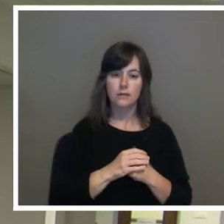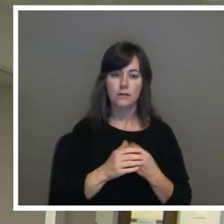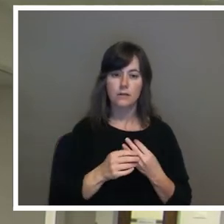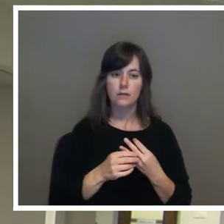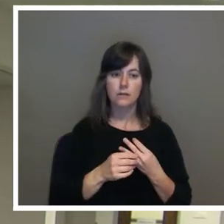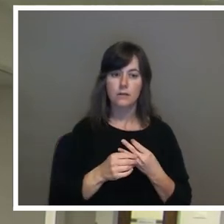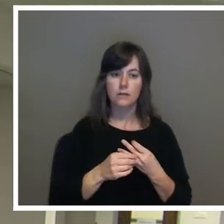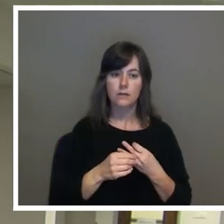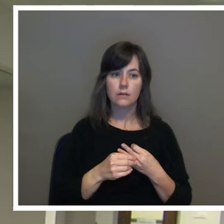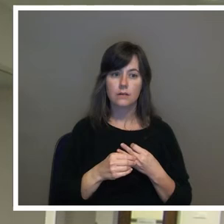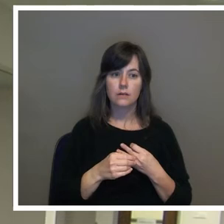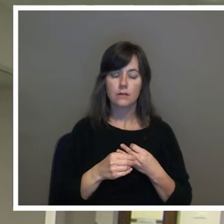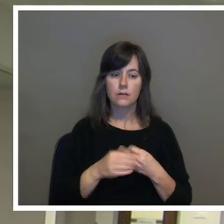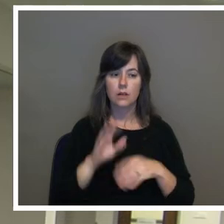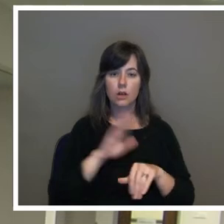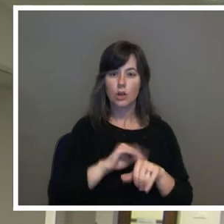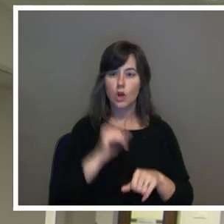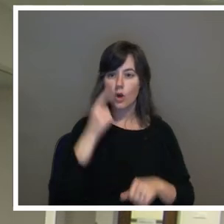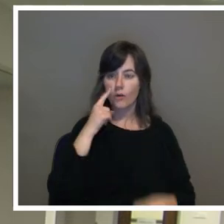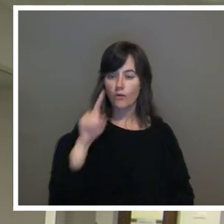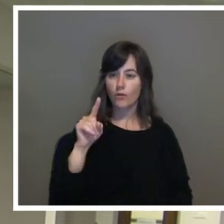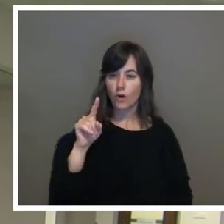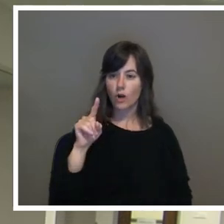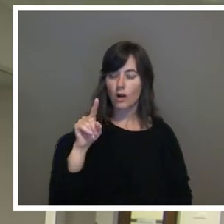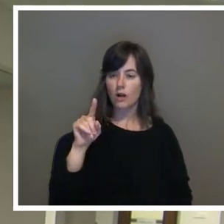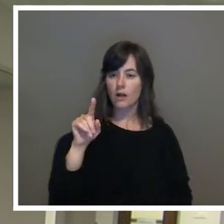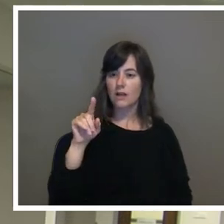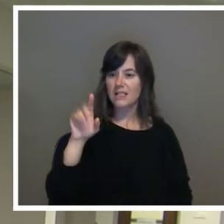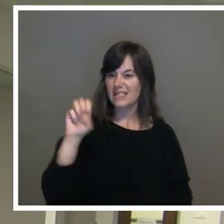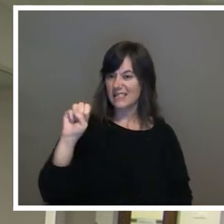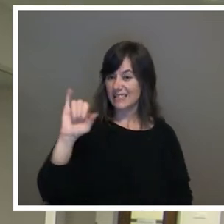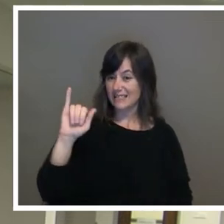Alan I'll call for Mr. Simons one more time.